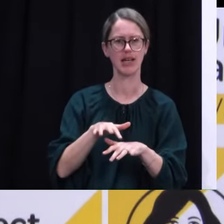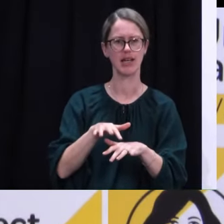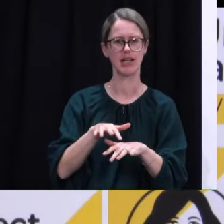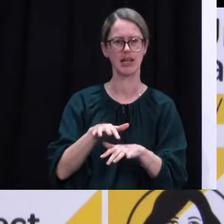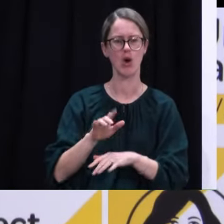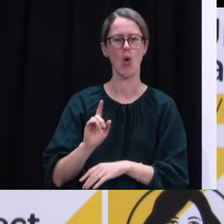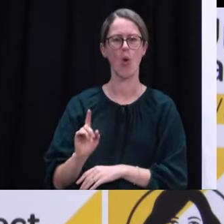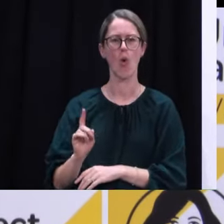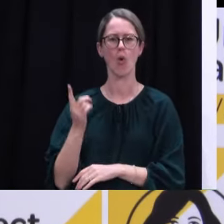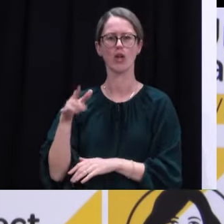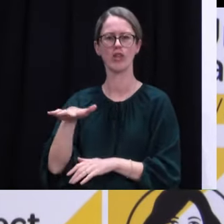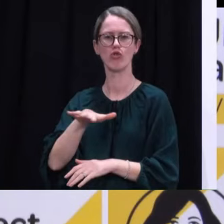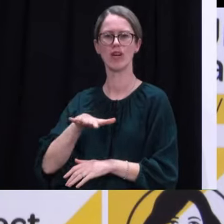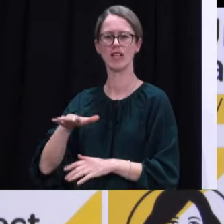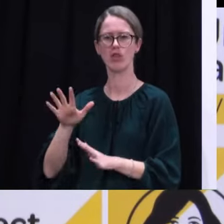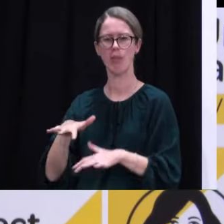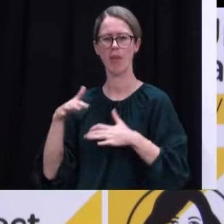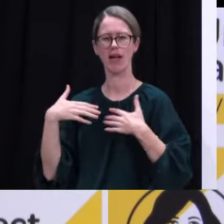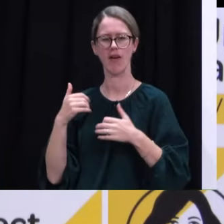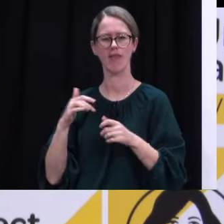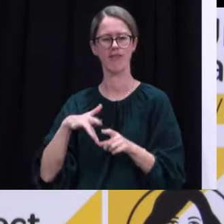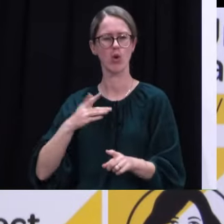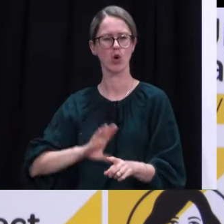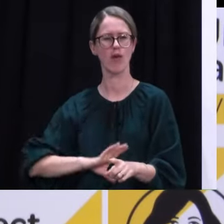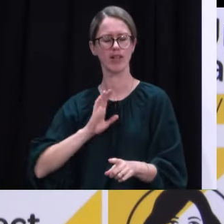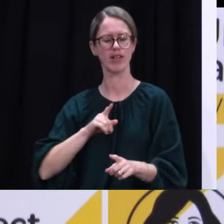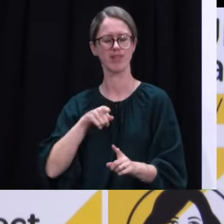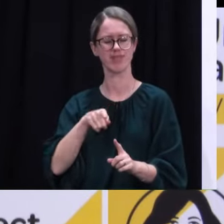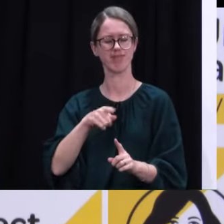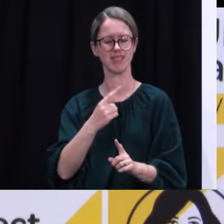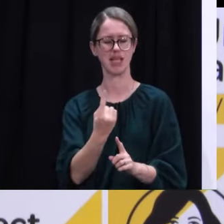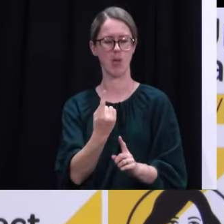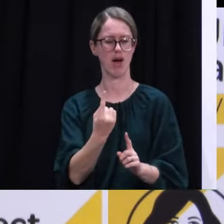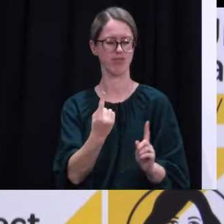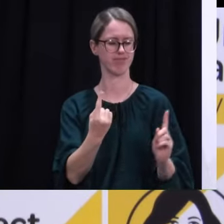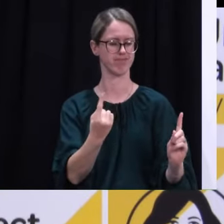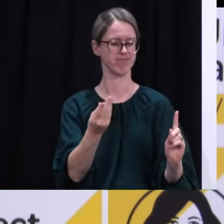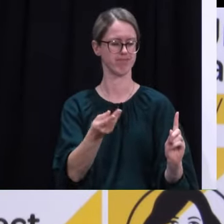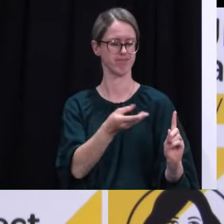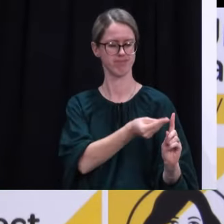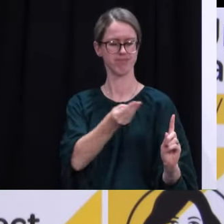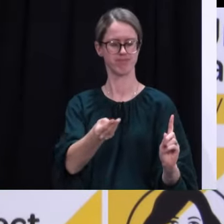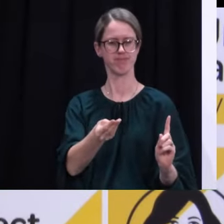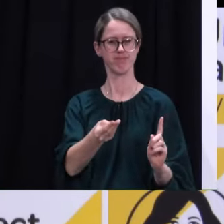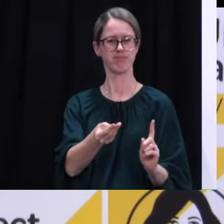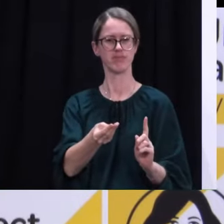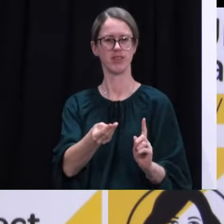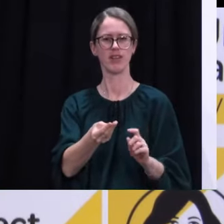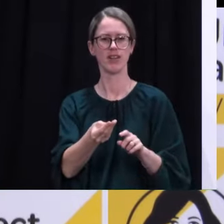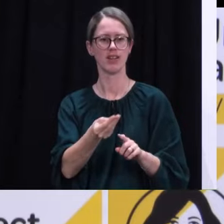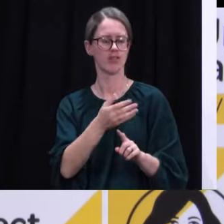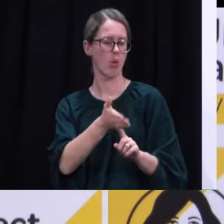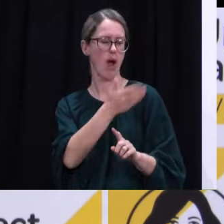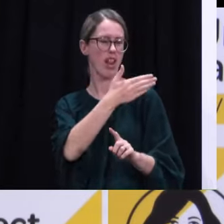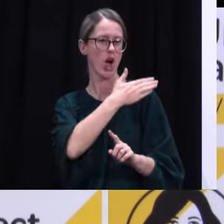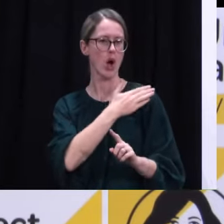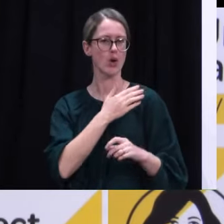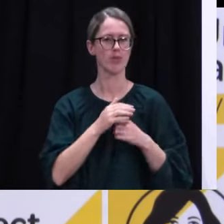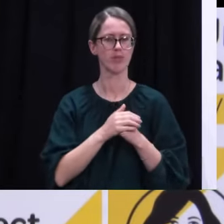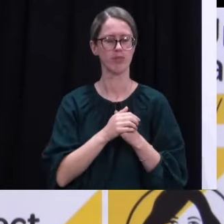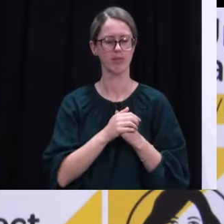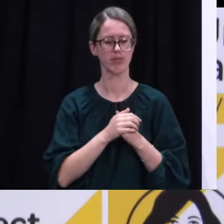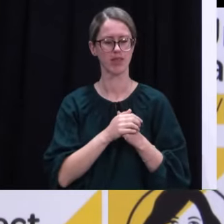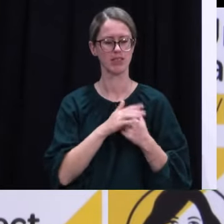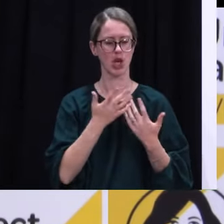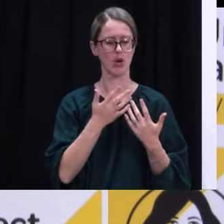Auckland Regional Public Health is quite confident about where the link is some time ago to the outbreak and how that